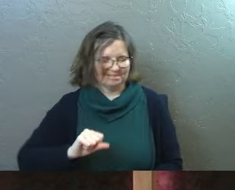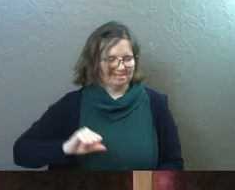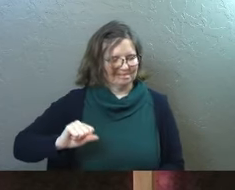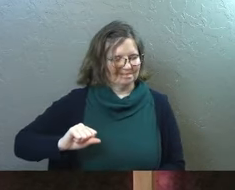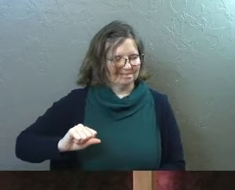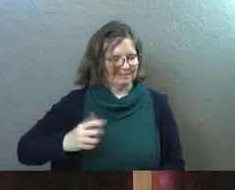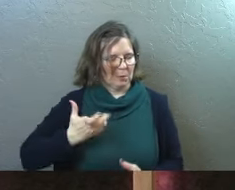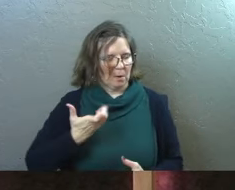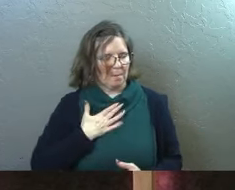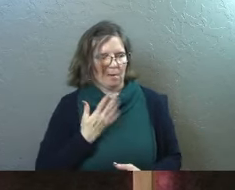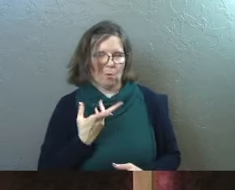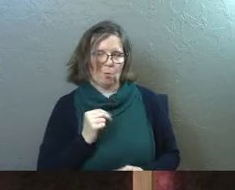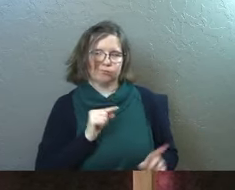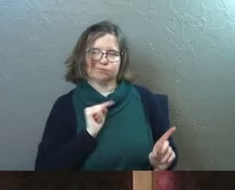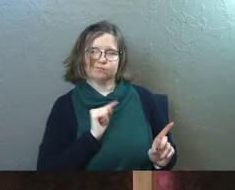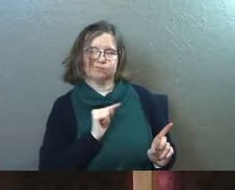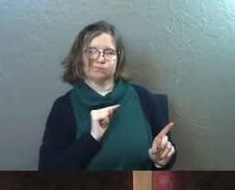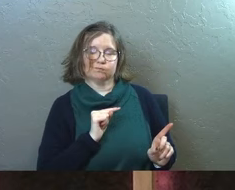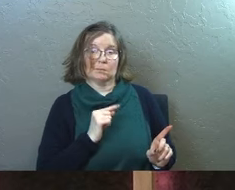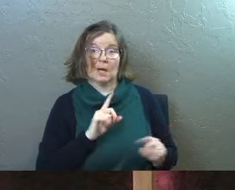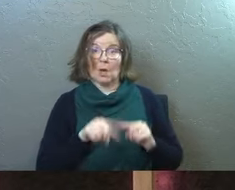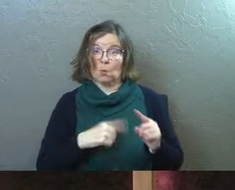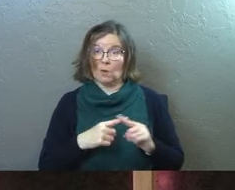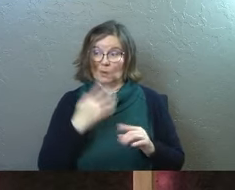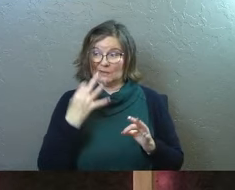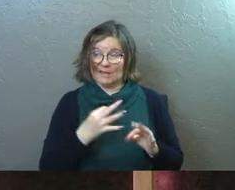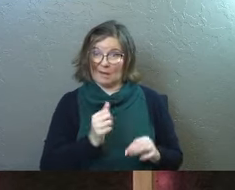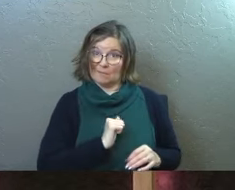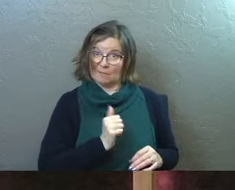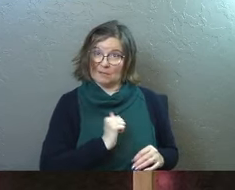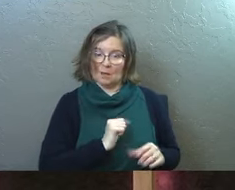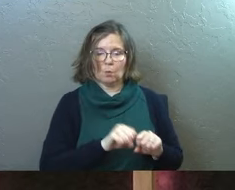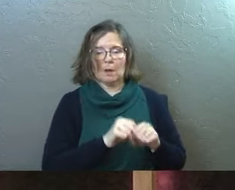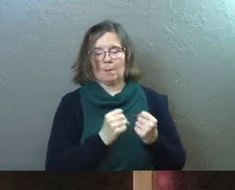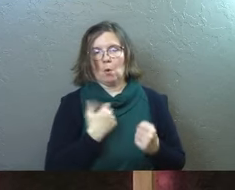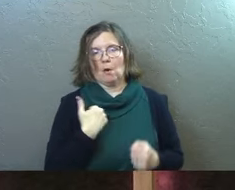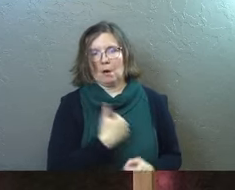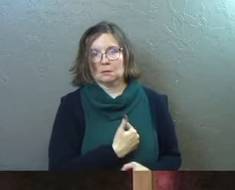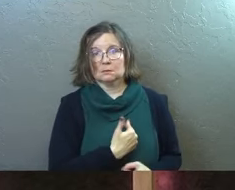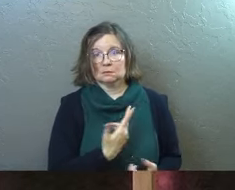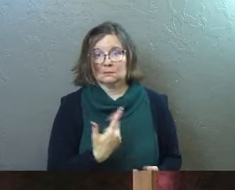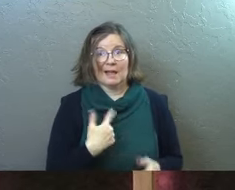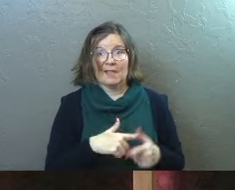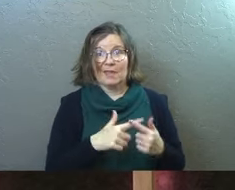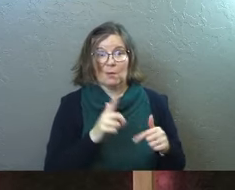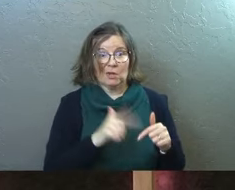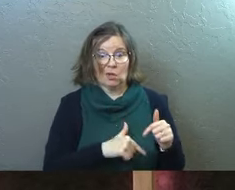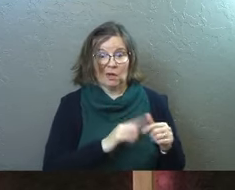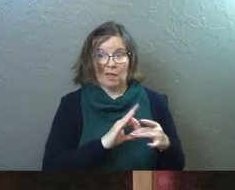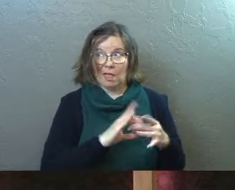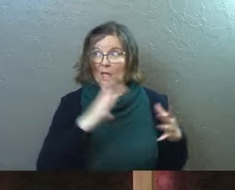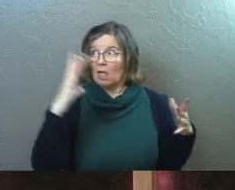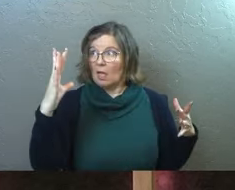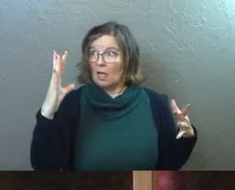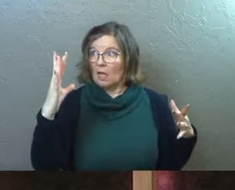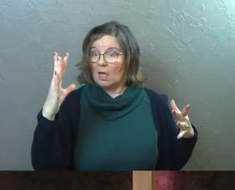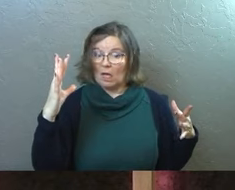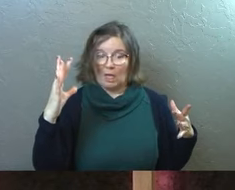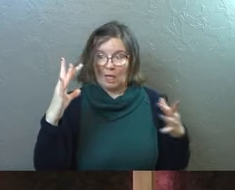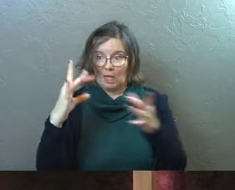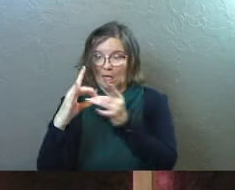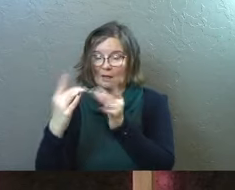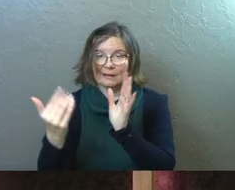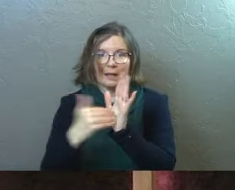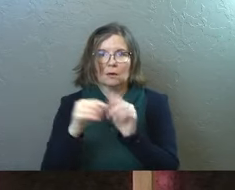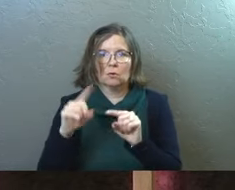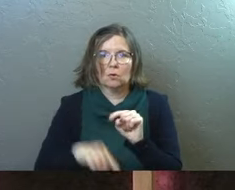our own path, we broke us. Amen. And we broke us so bad. couldn't unbreak us. Only Jesus could